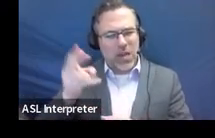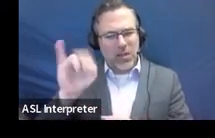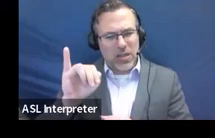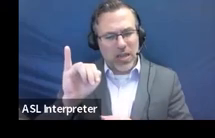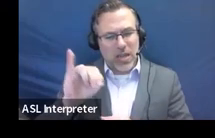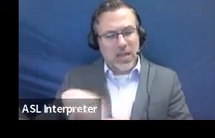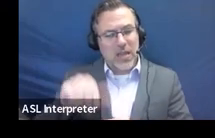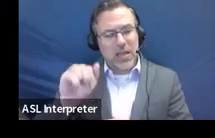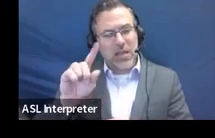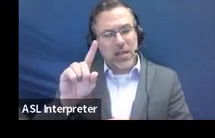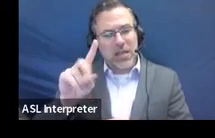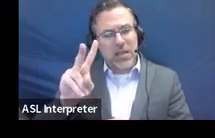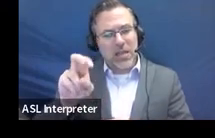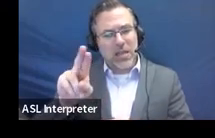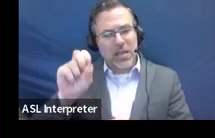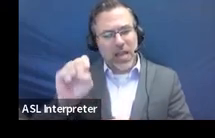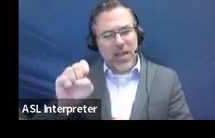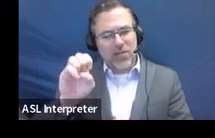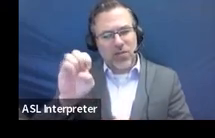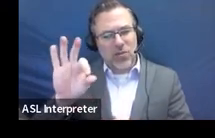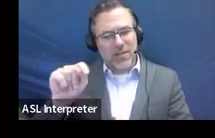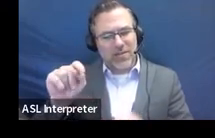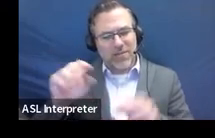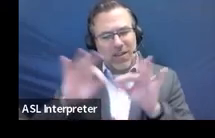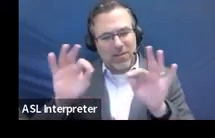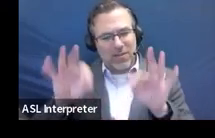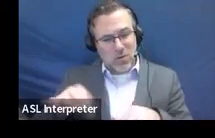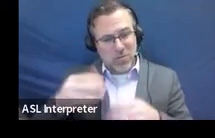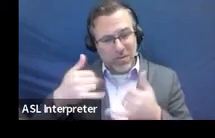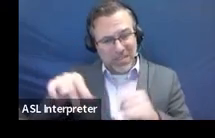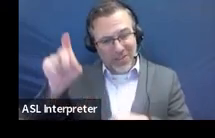needed since the diagnosis was no longer applicable?